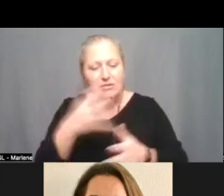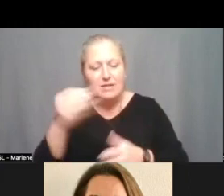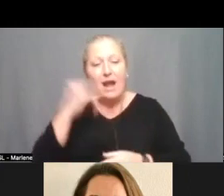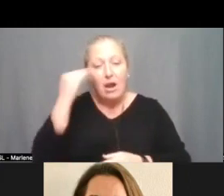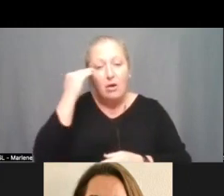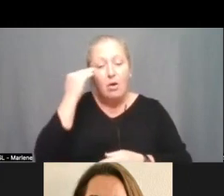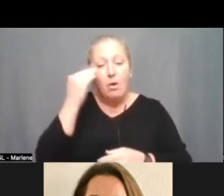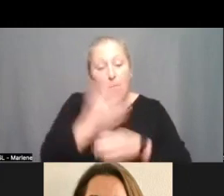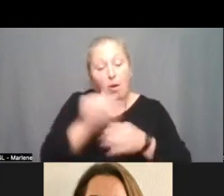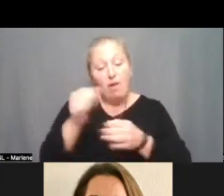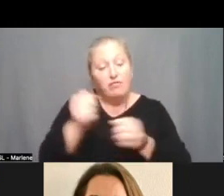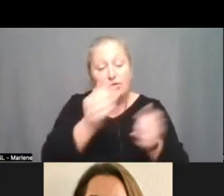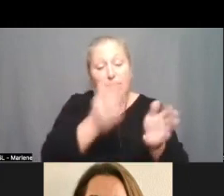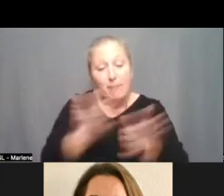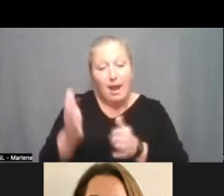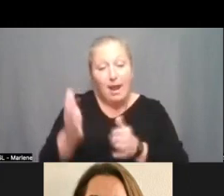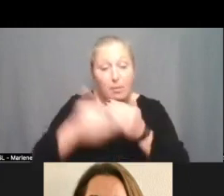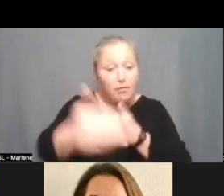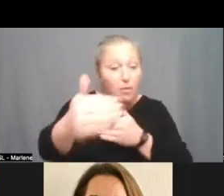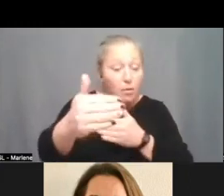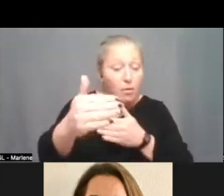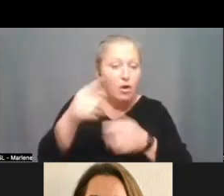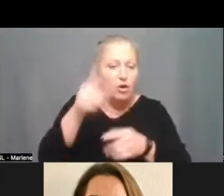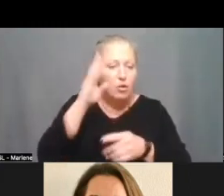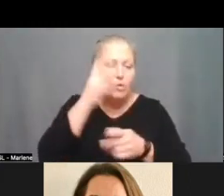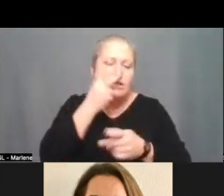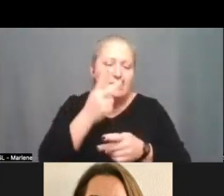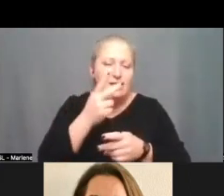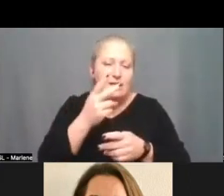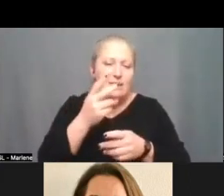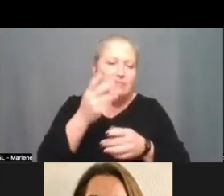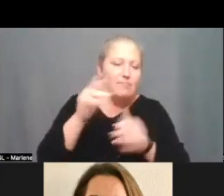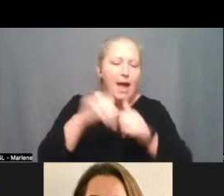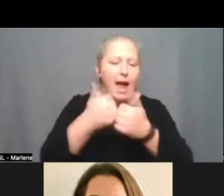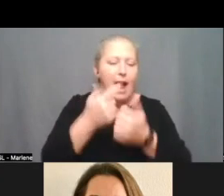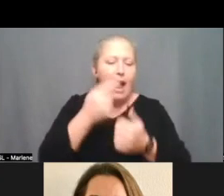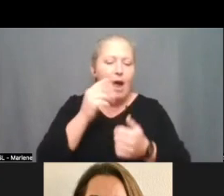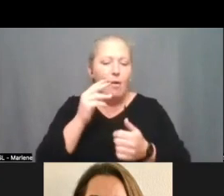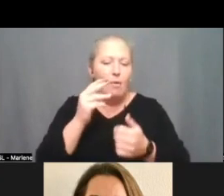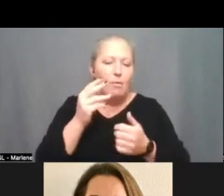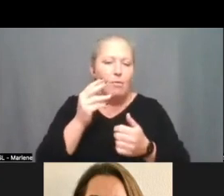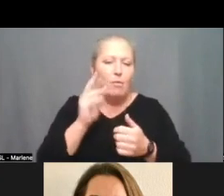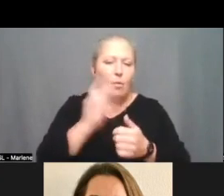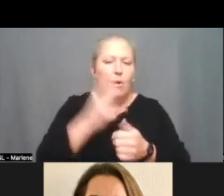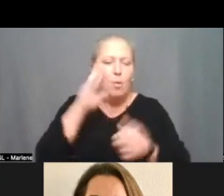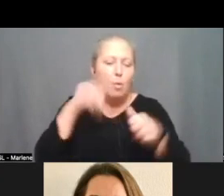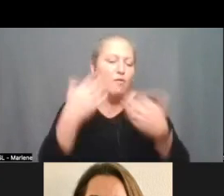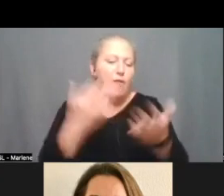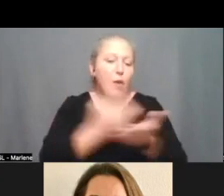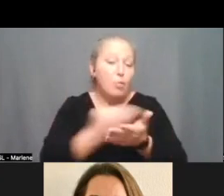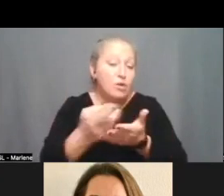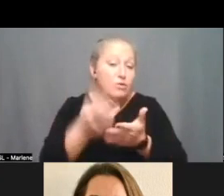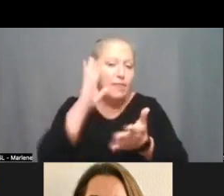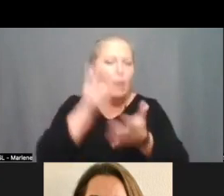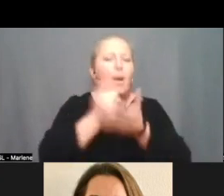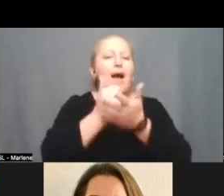the strategic plan moving forward i think you'll start seeing ways in which we're gonna uh we're going to provide resources that will help